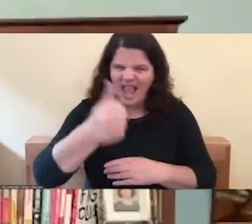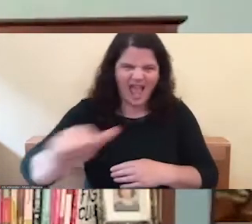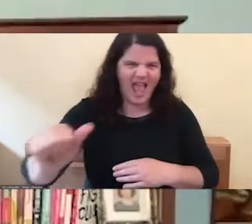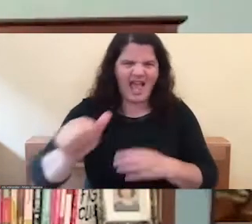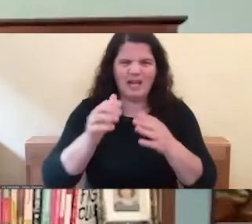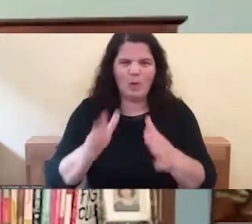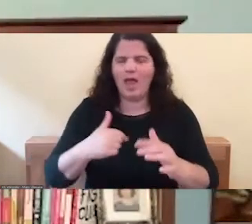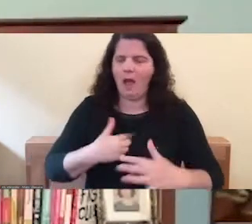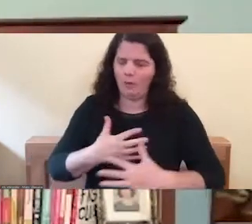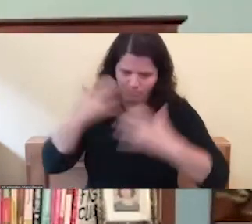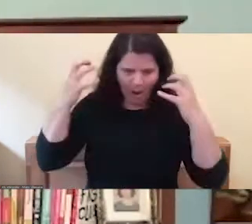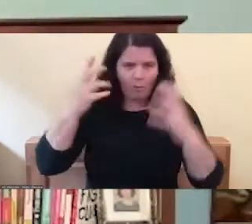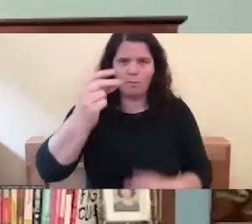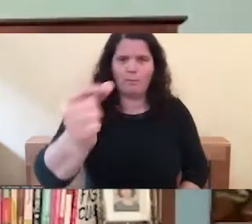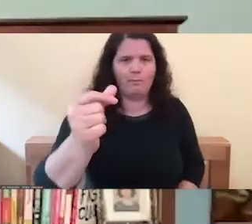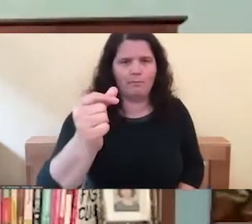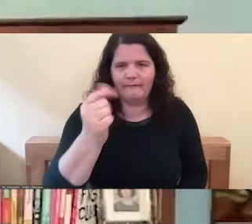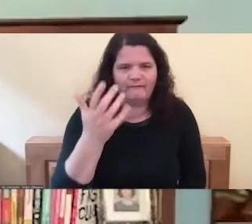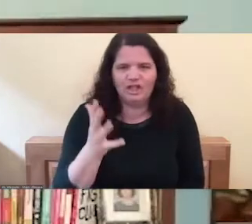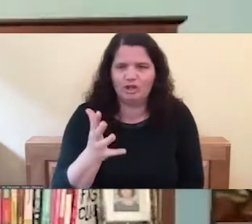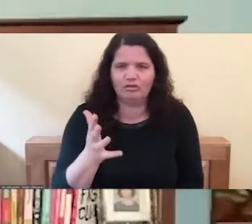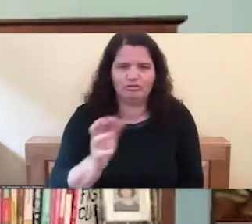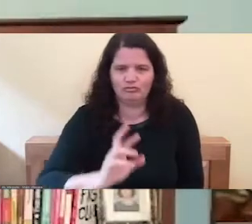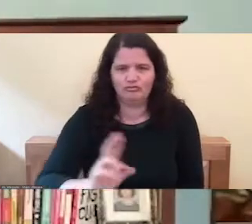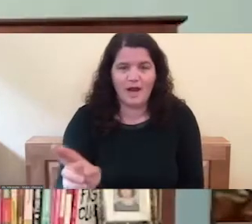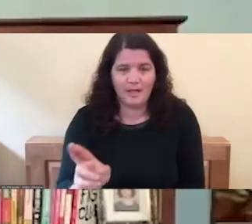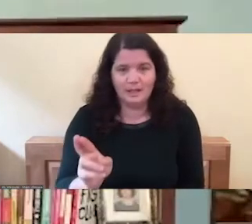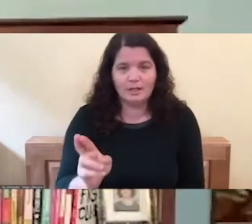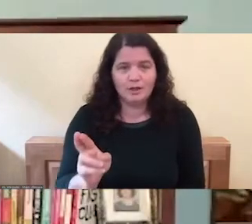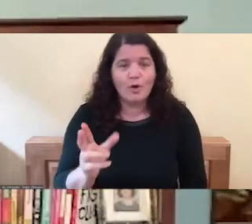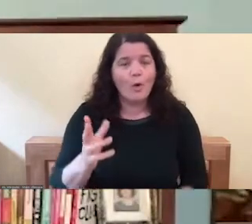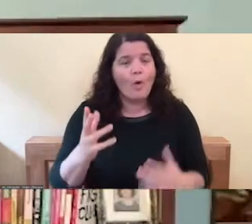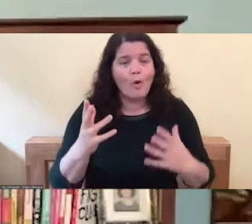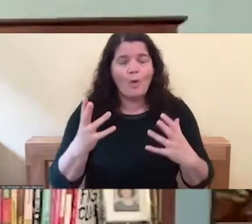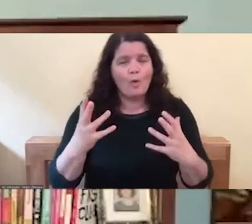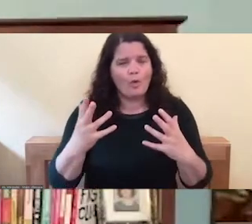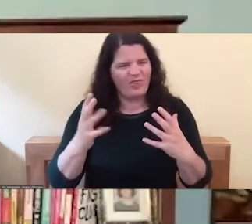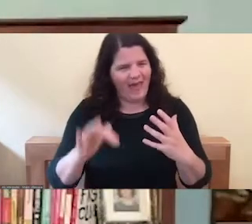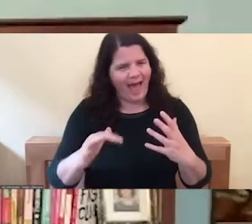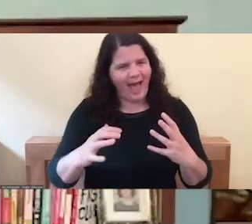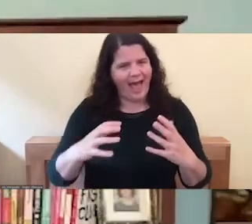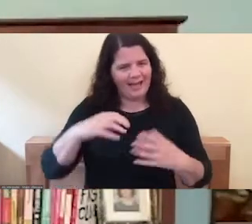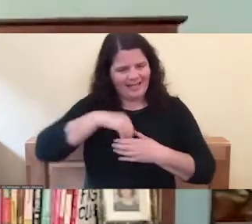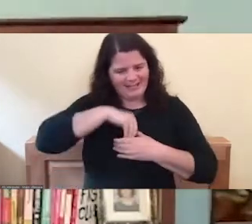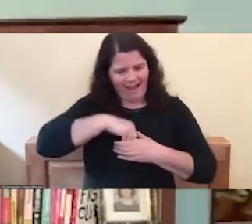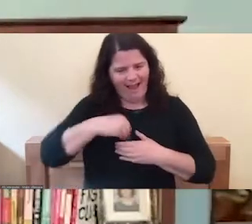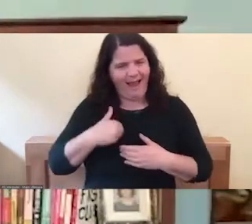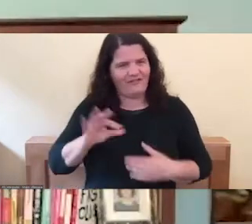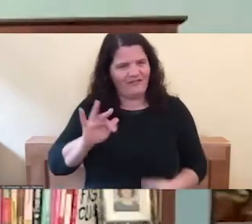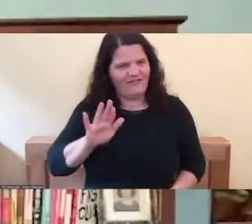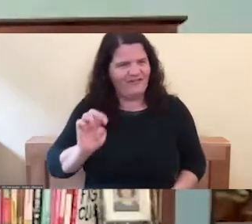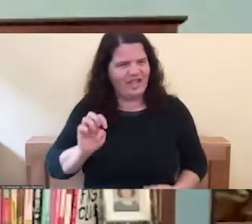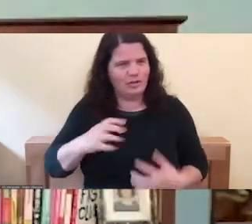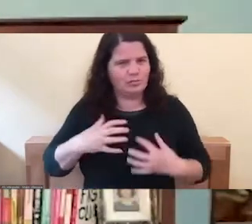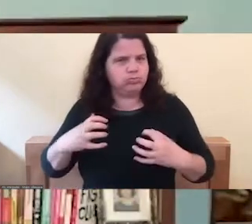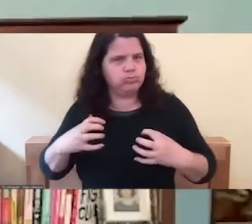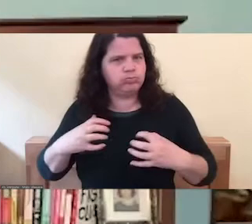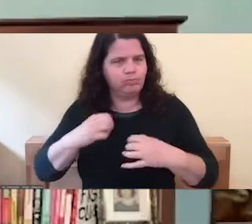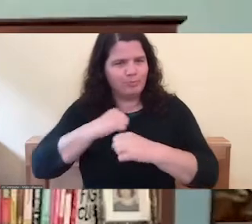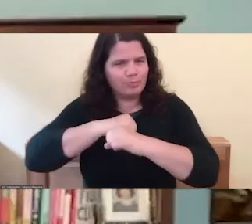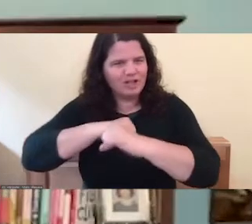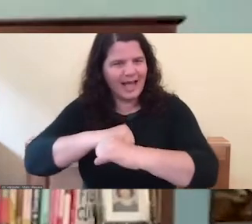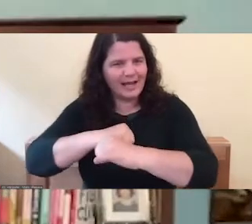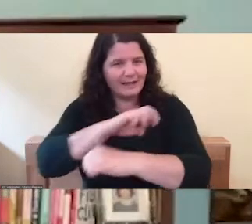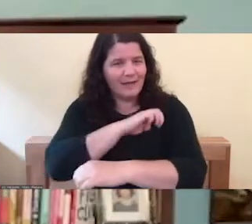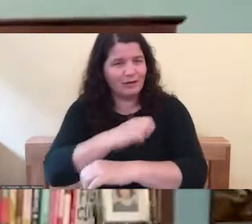you watch someone get angry, right? So that fierceness, that fierce protective energy, that's the ideas